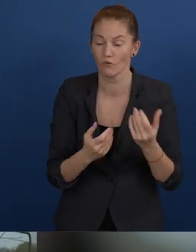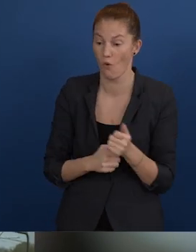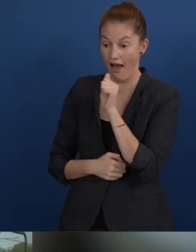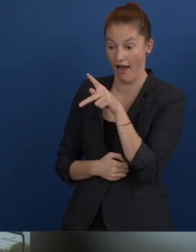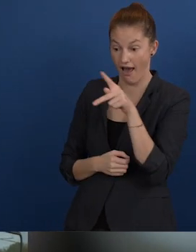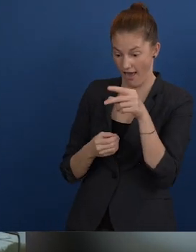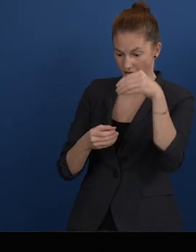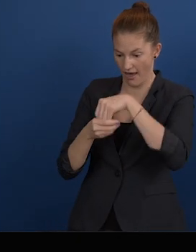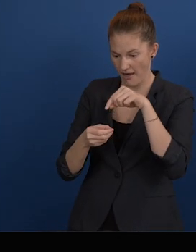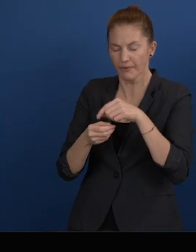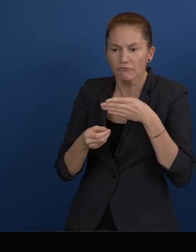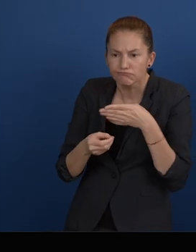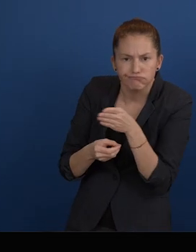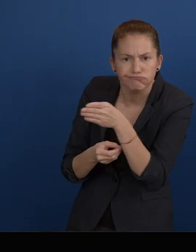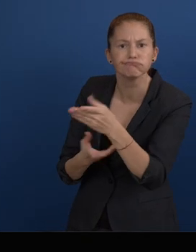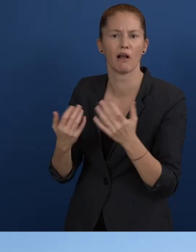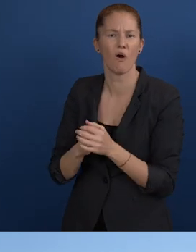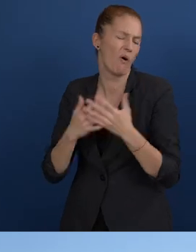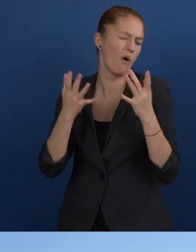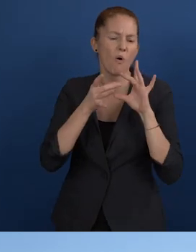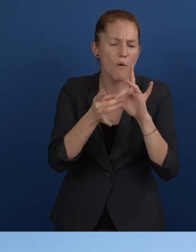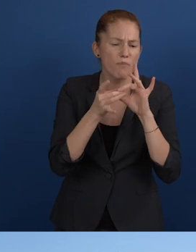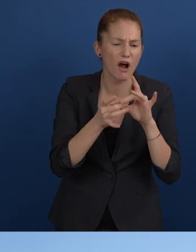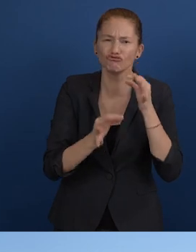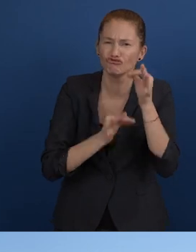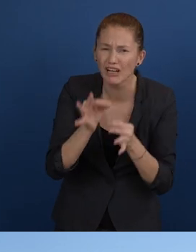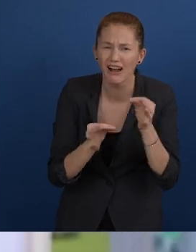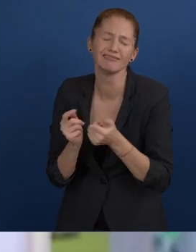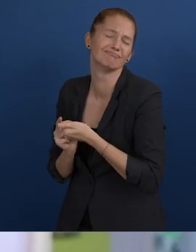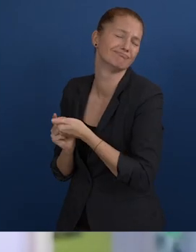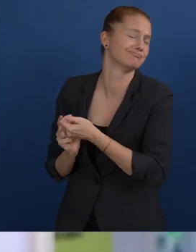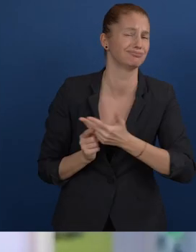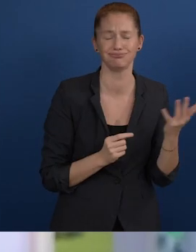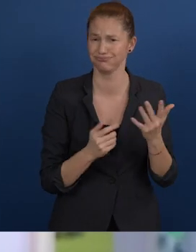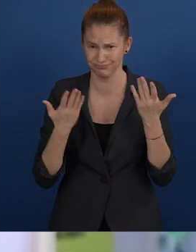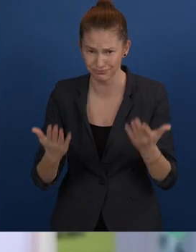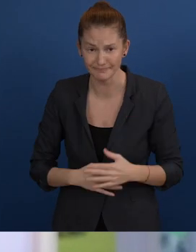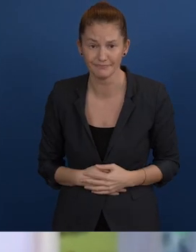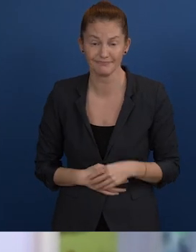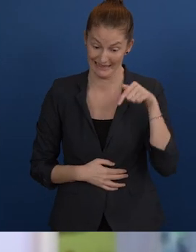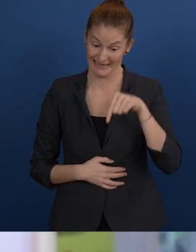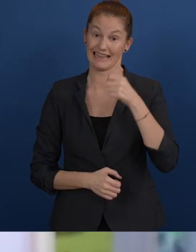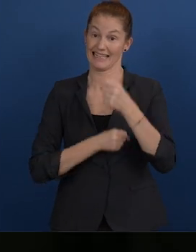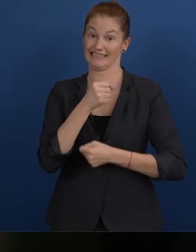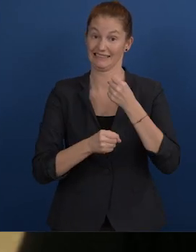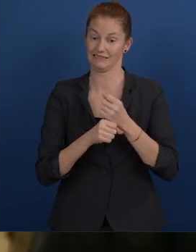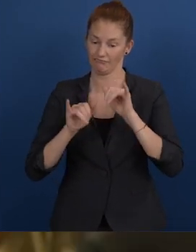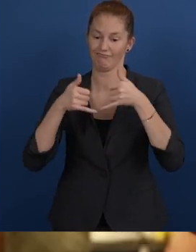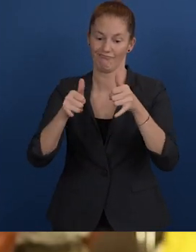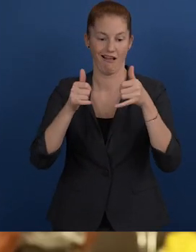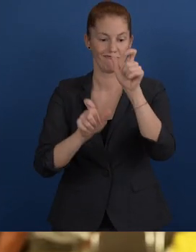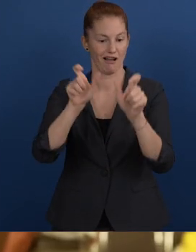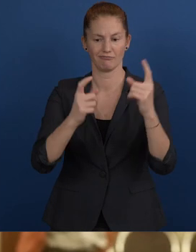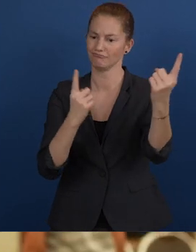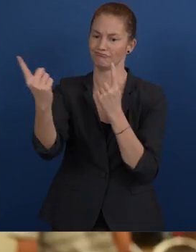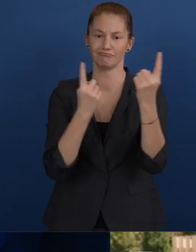to public transport, from orientation apps to corporate strategies. This year's awardees come from 35 different